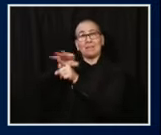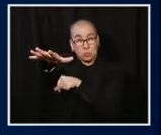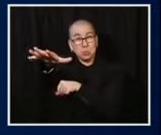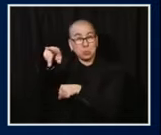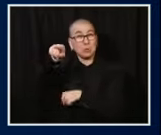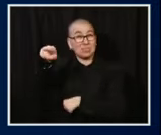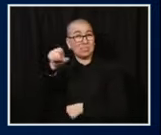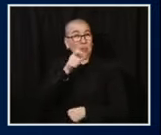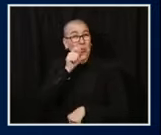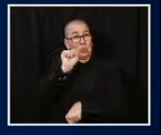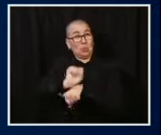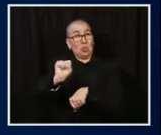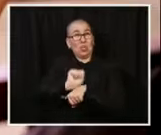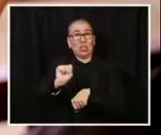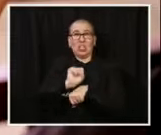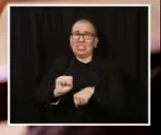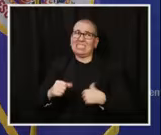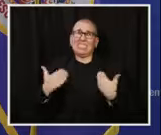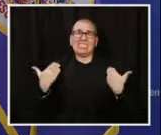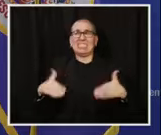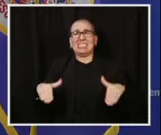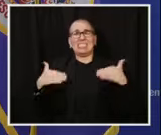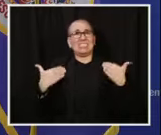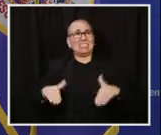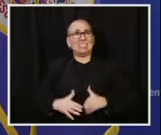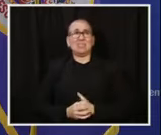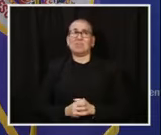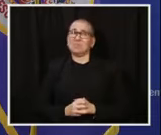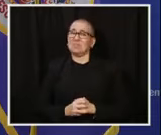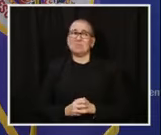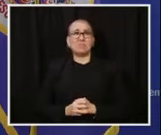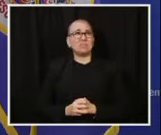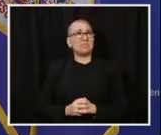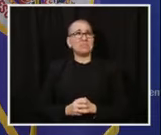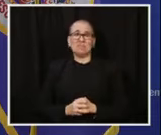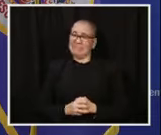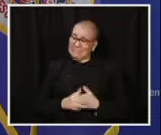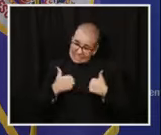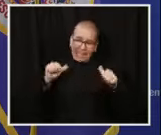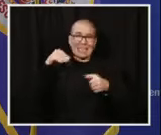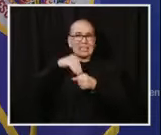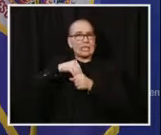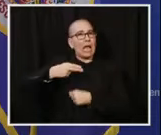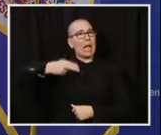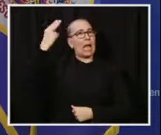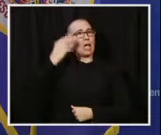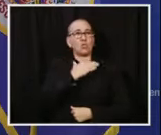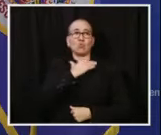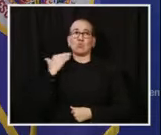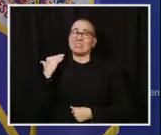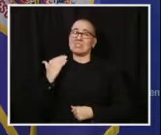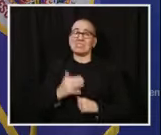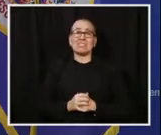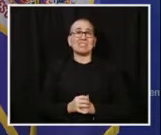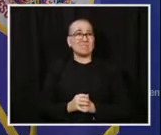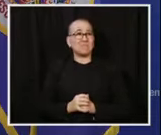undermine that progress. So we are unfortunately seeing the effects of increased community spread in these